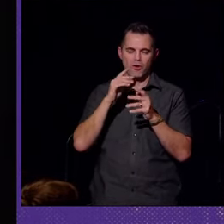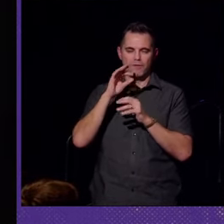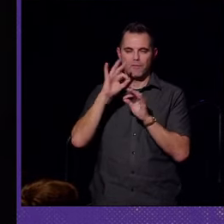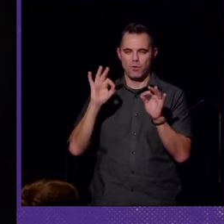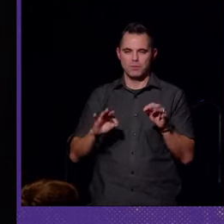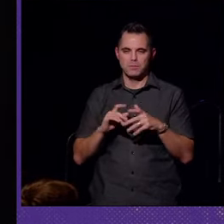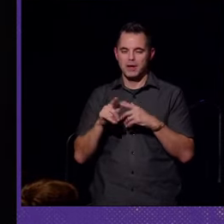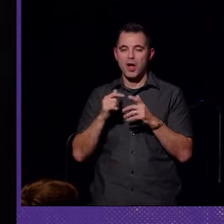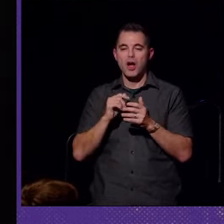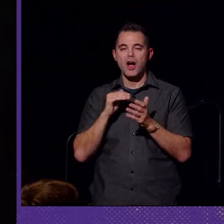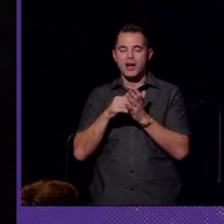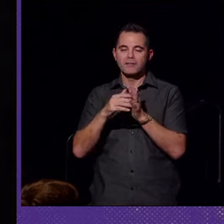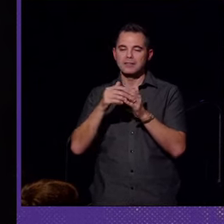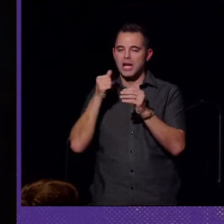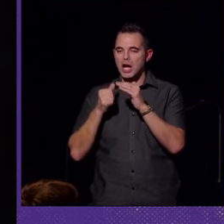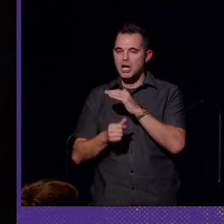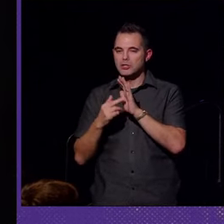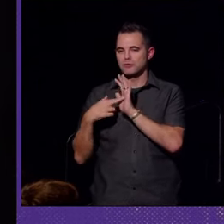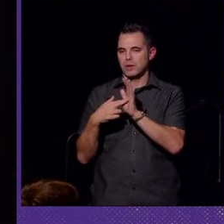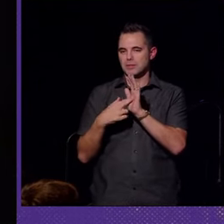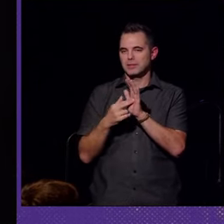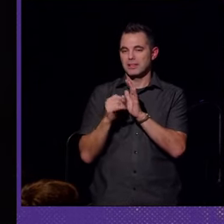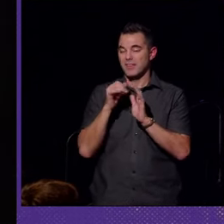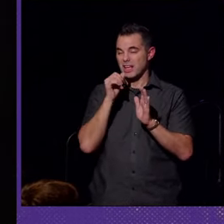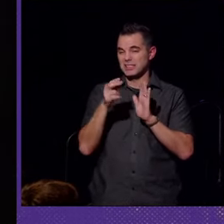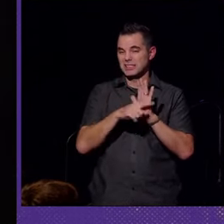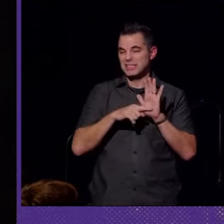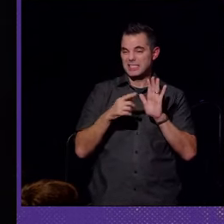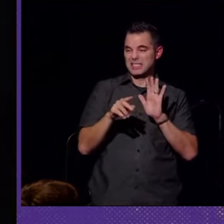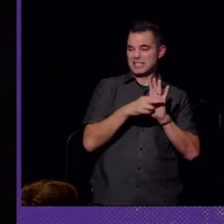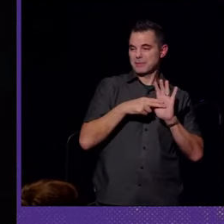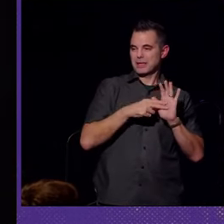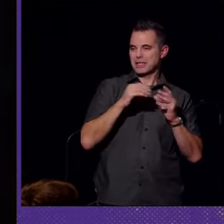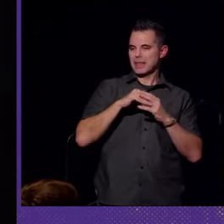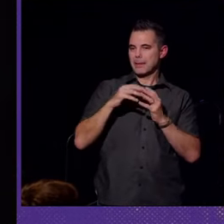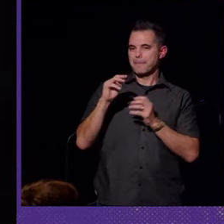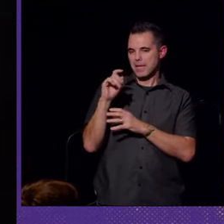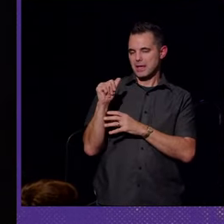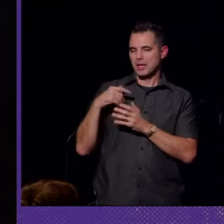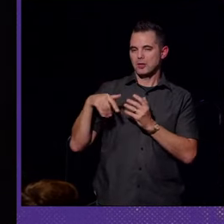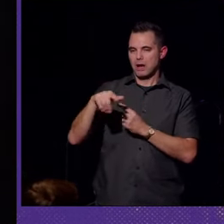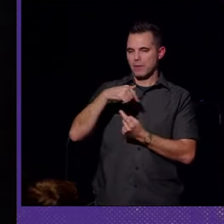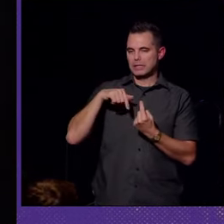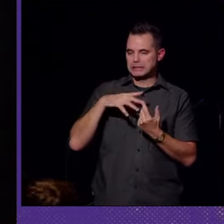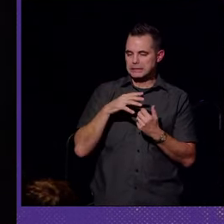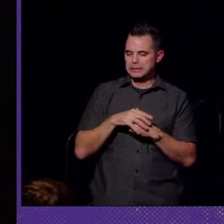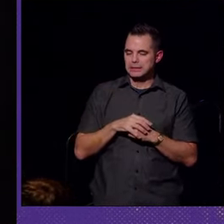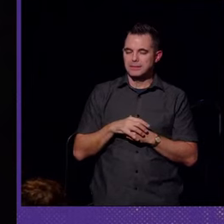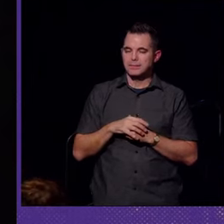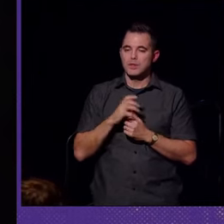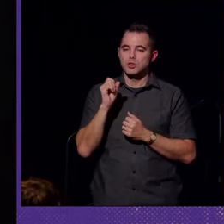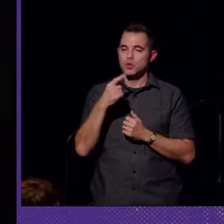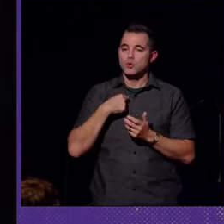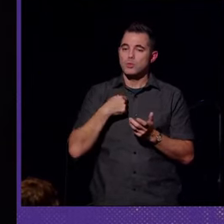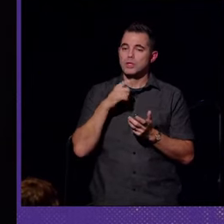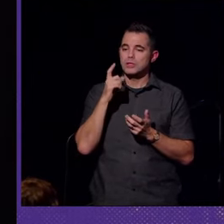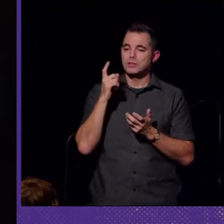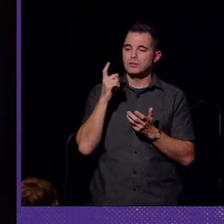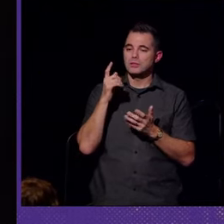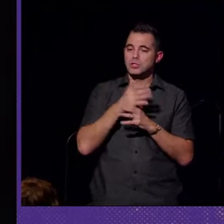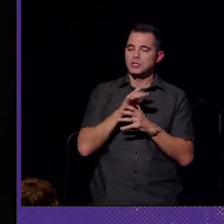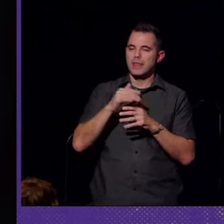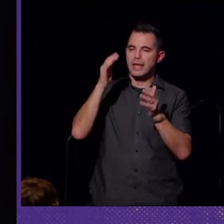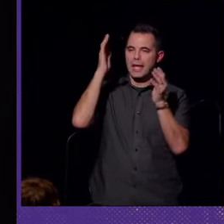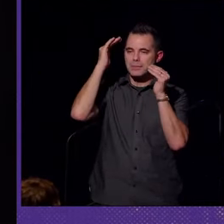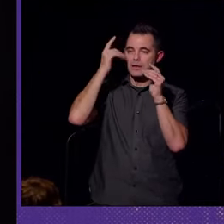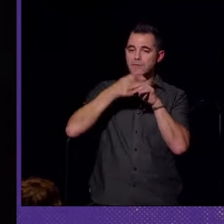often underrepresented, if not stigmatized, in the media around us. So if we shift our expectations